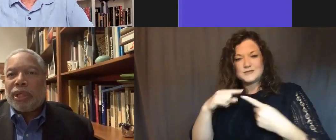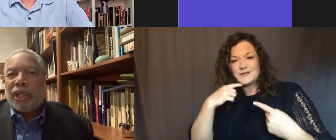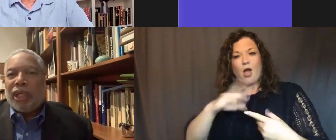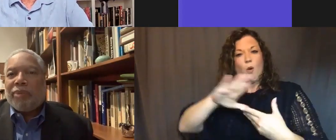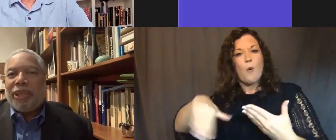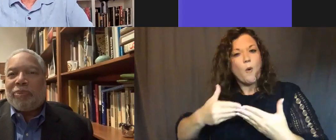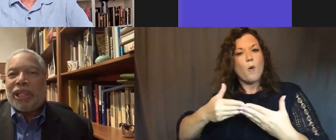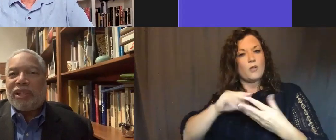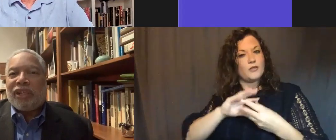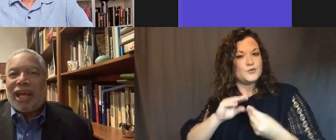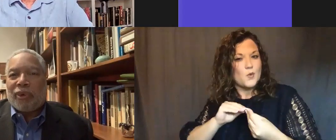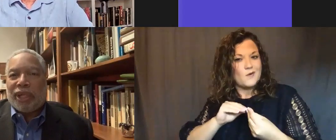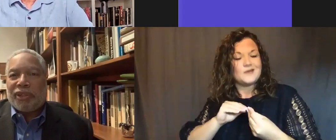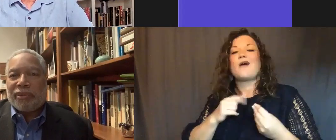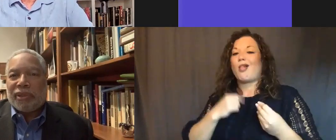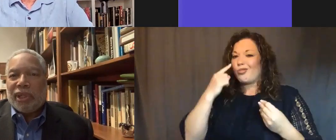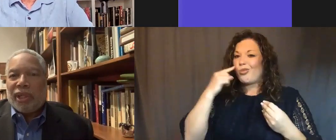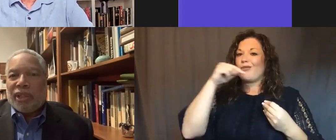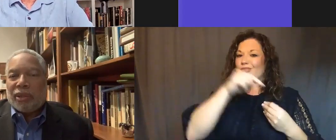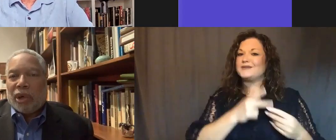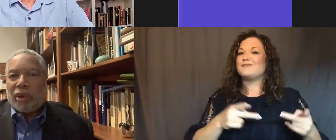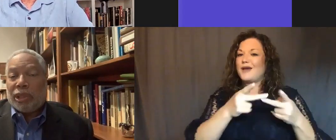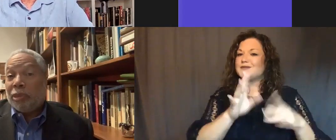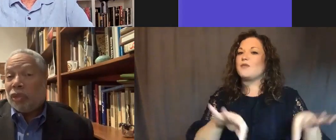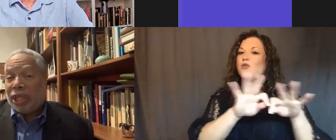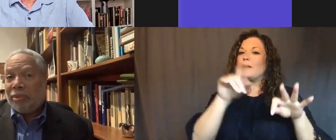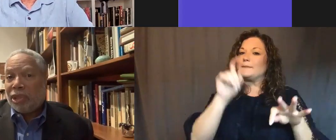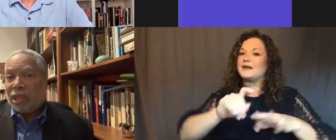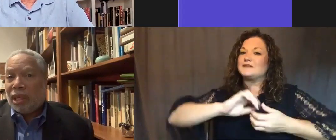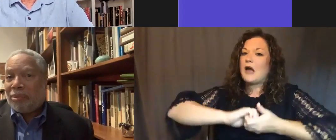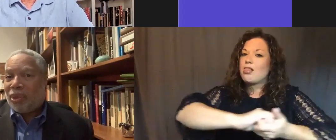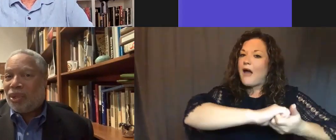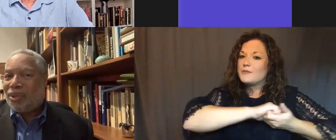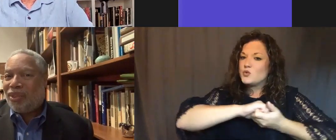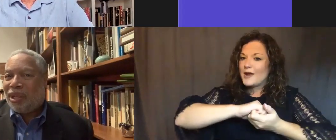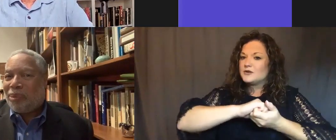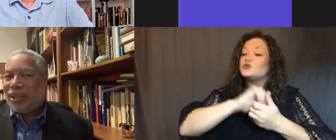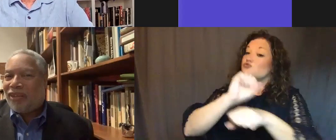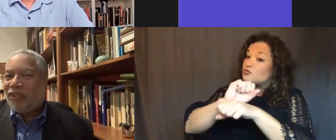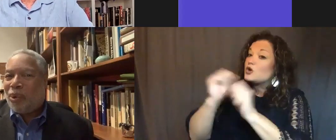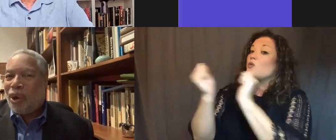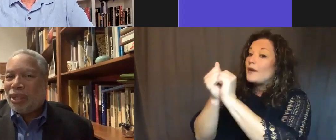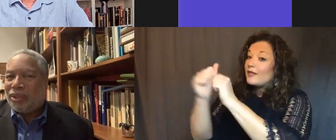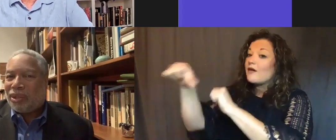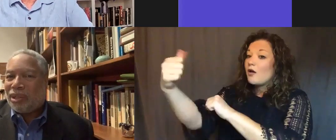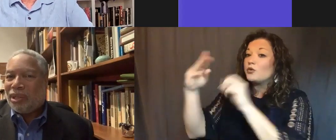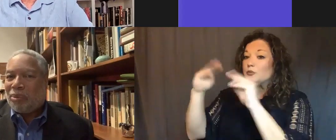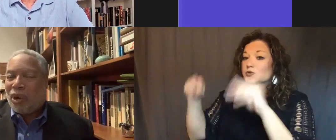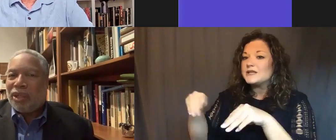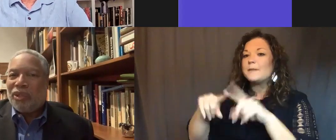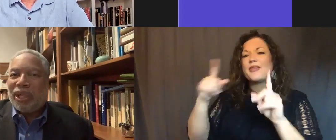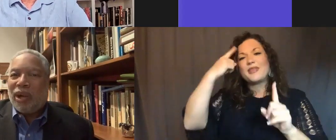important to be a place of collaboration, to work with museums, but also to think about different partners,